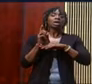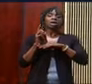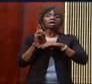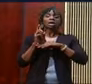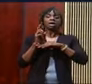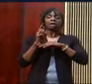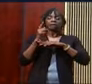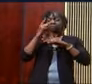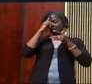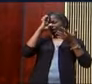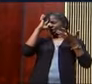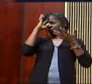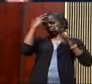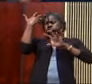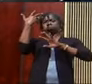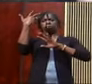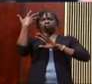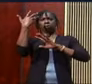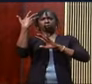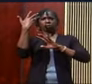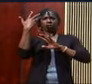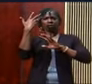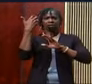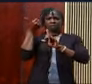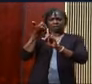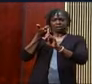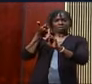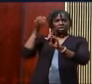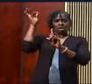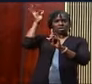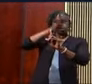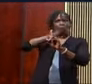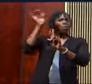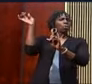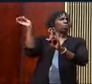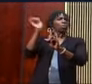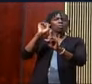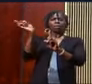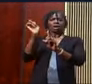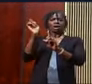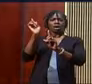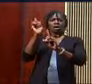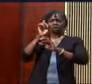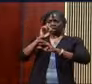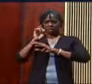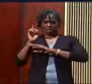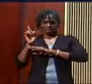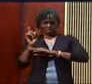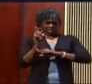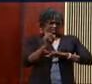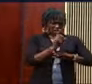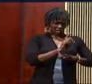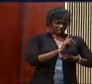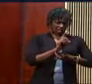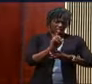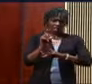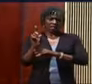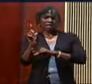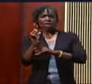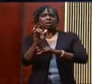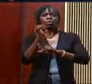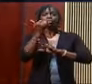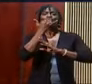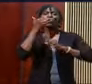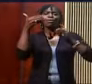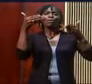numb. Ali did not know where he was. Ali went to the wrong corner